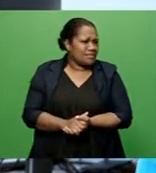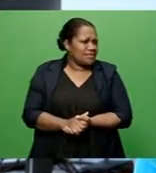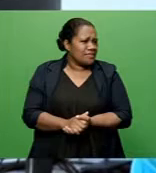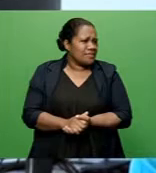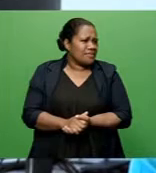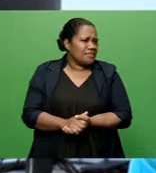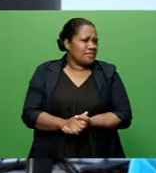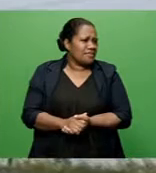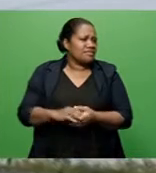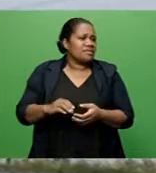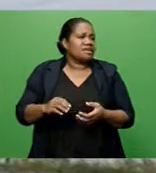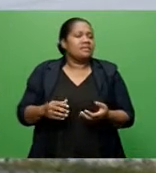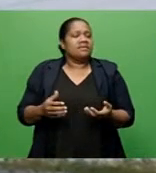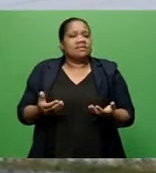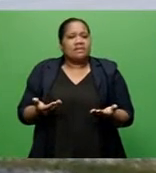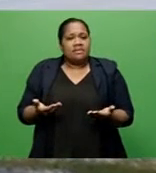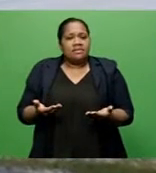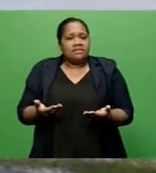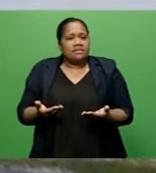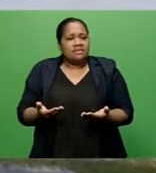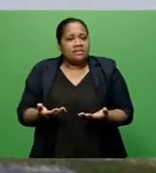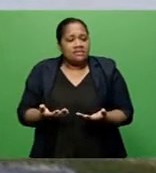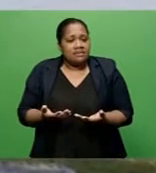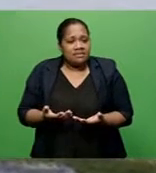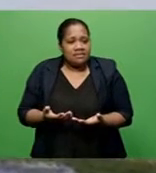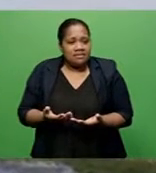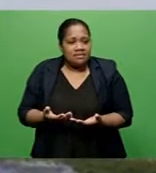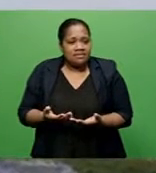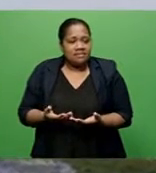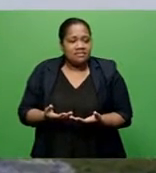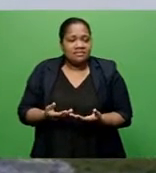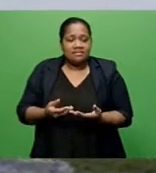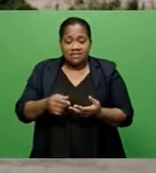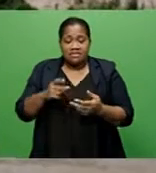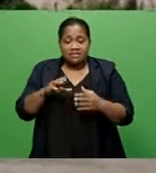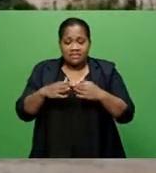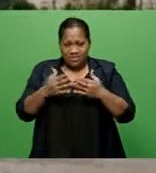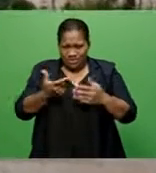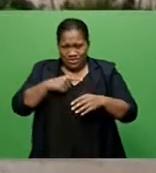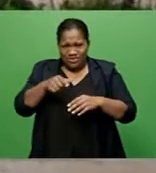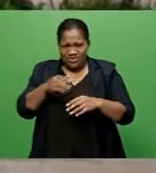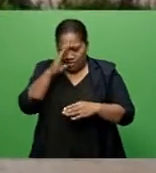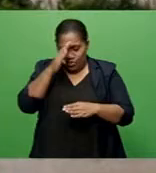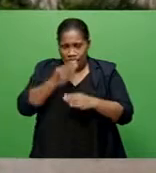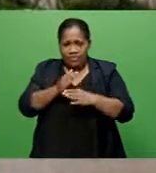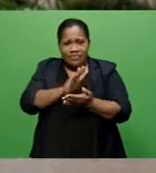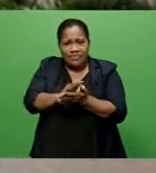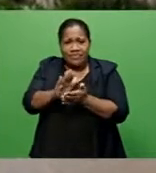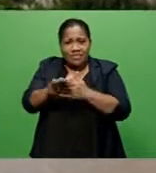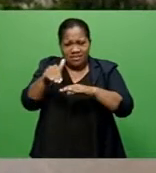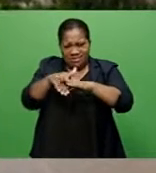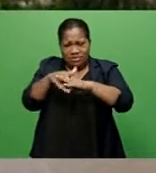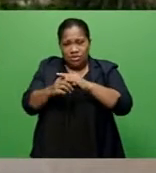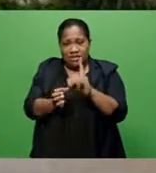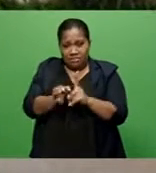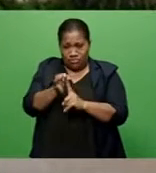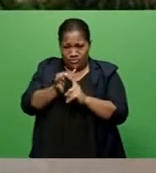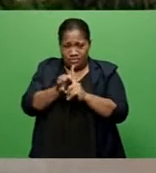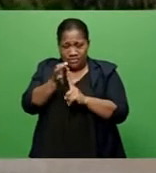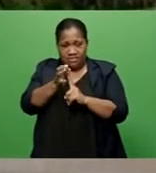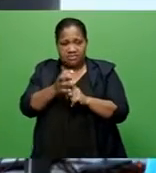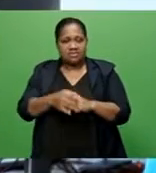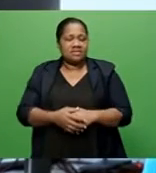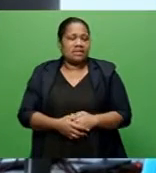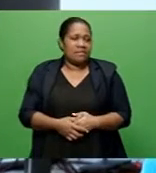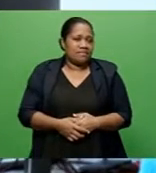what's going to happen in the future is we'll improve the drainage, but the drainage can work as far as